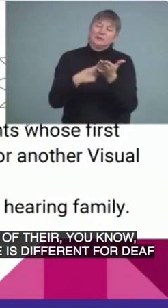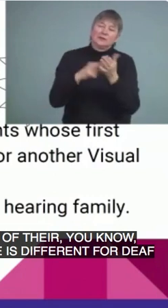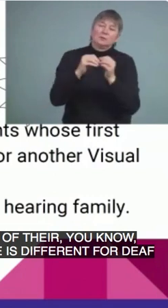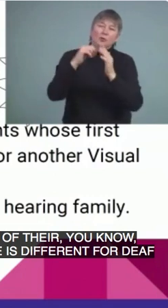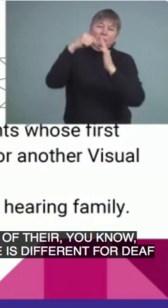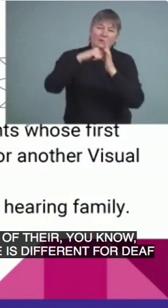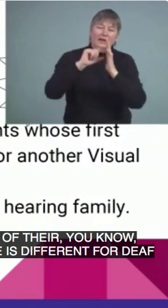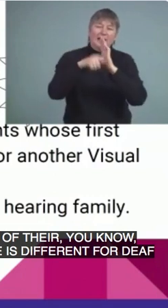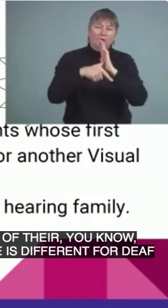presentation.